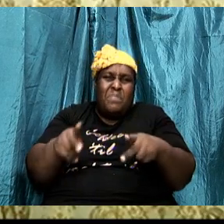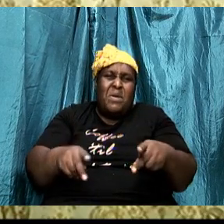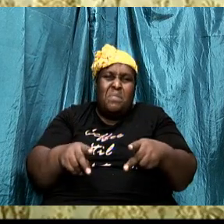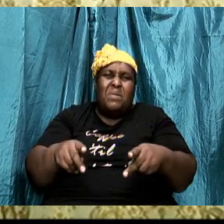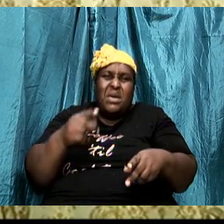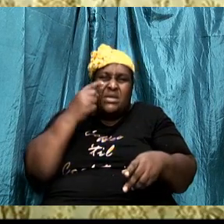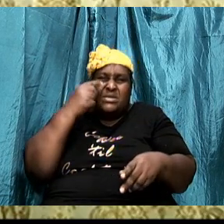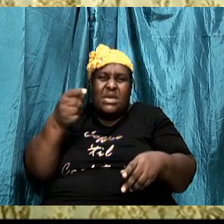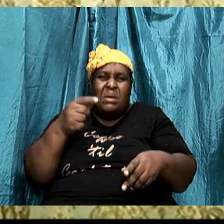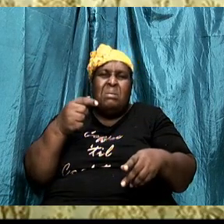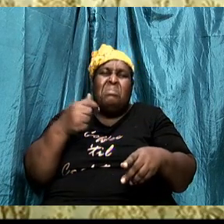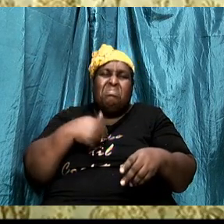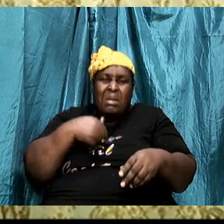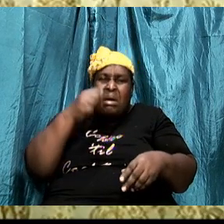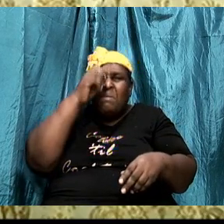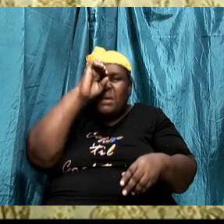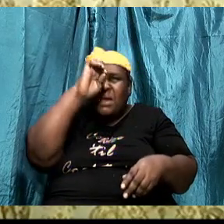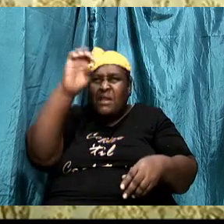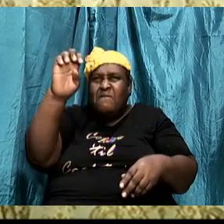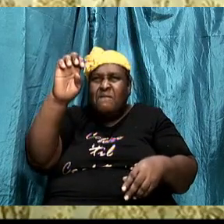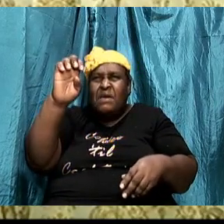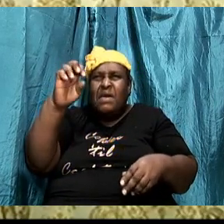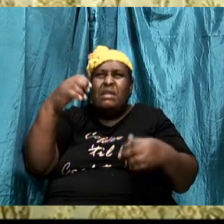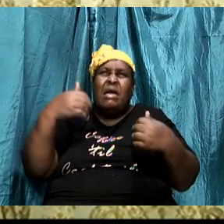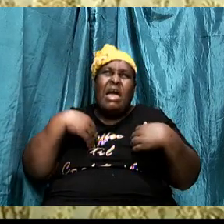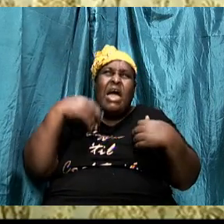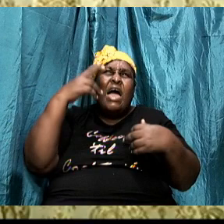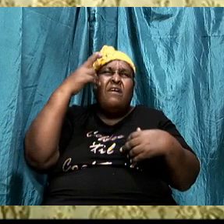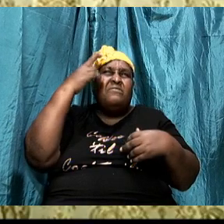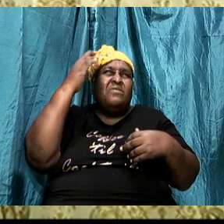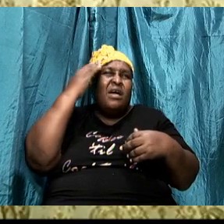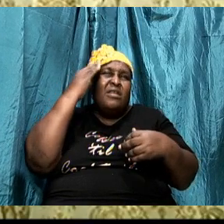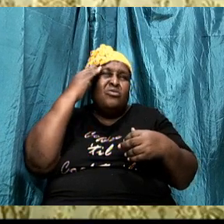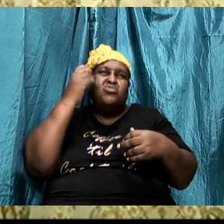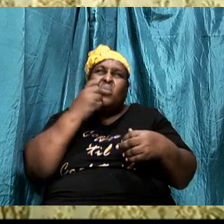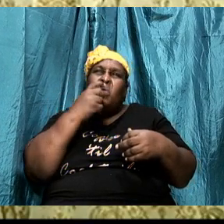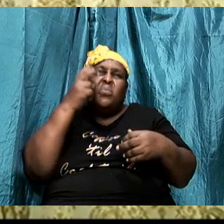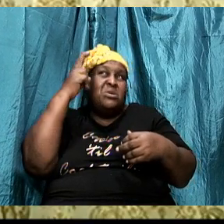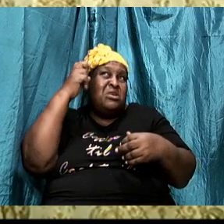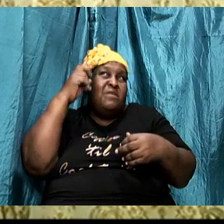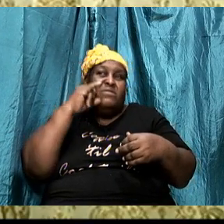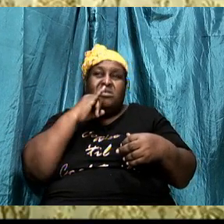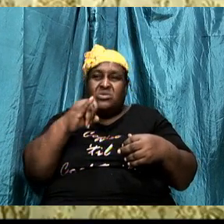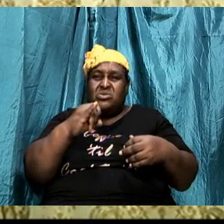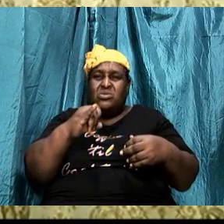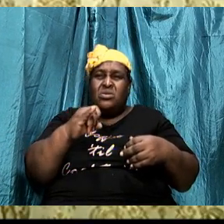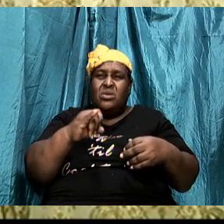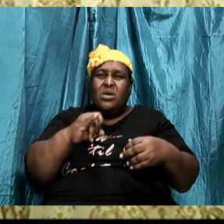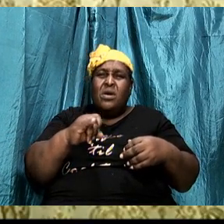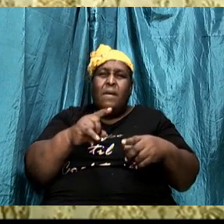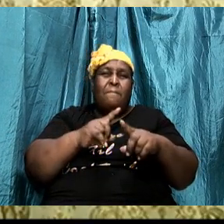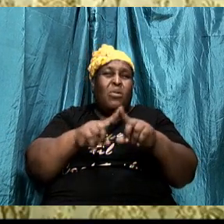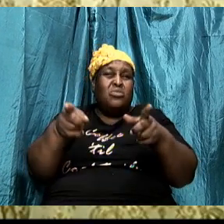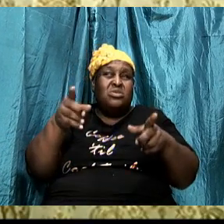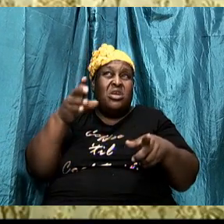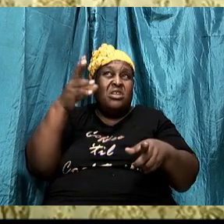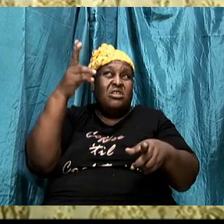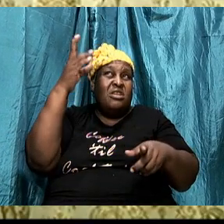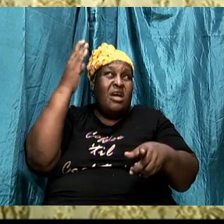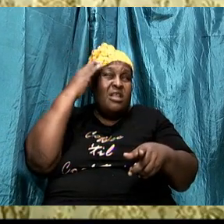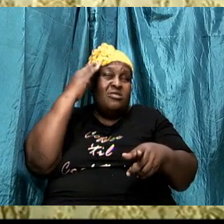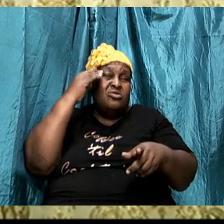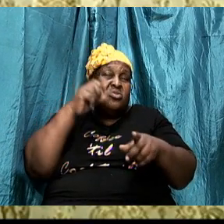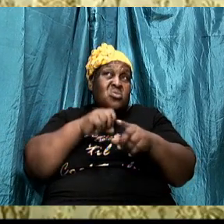edified. Yes, I have knowledge of who this adversary is, but knowledge so that we can apply it to our